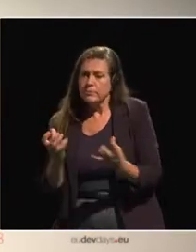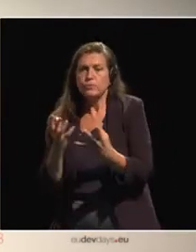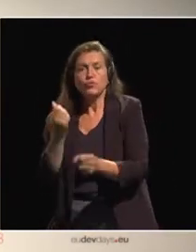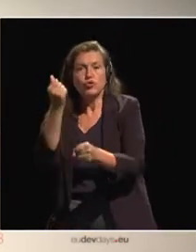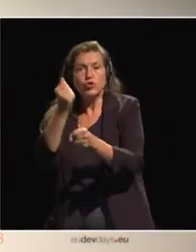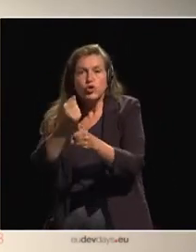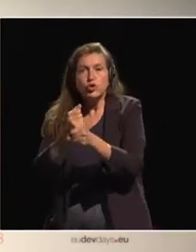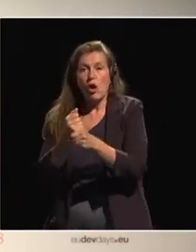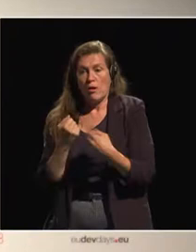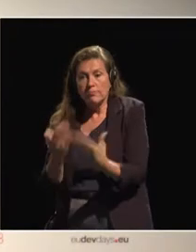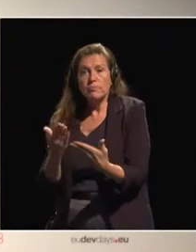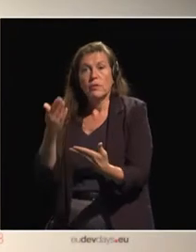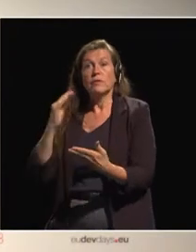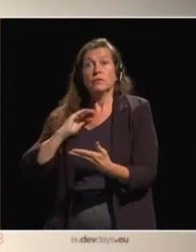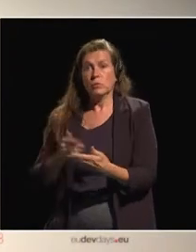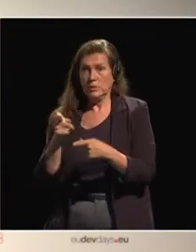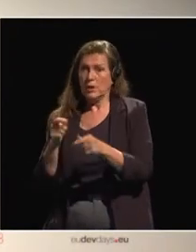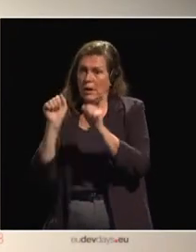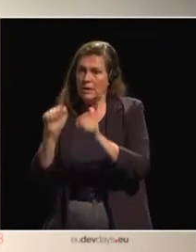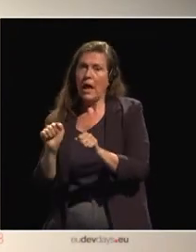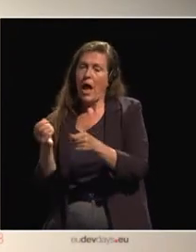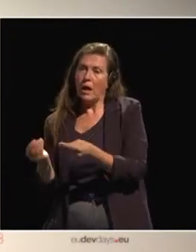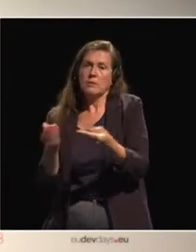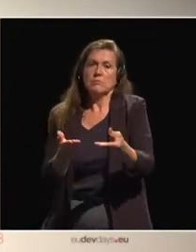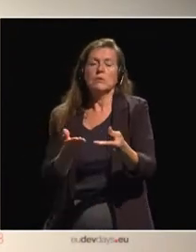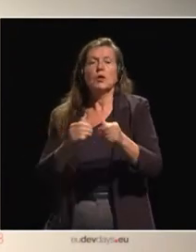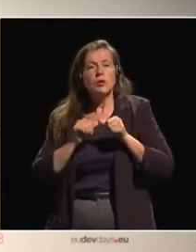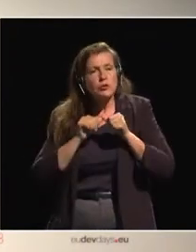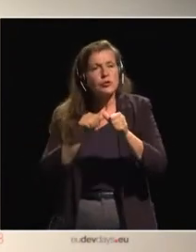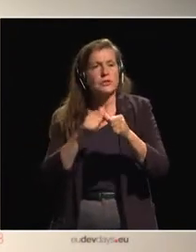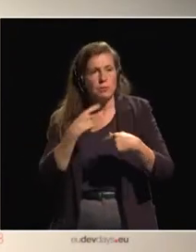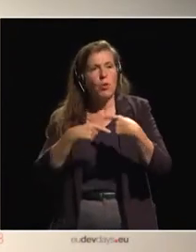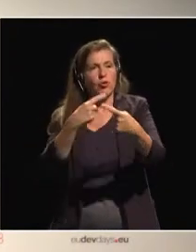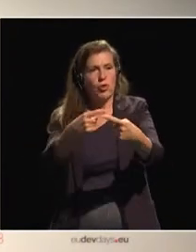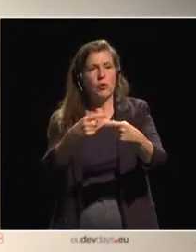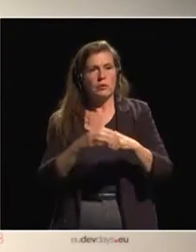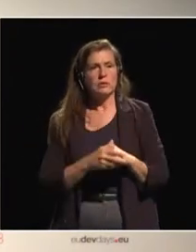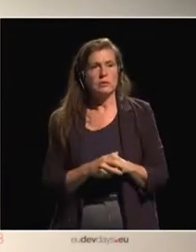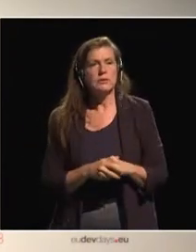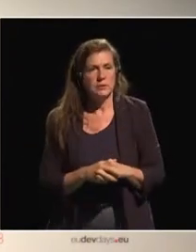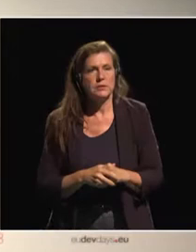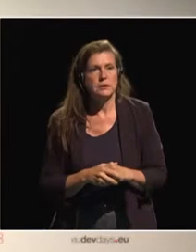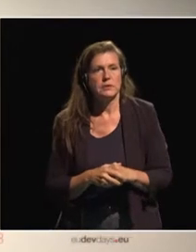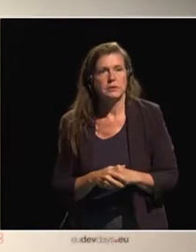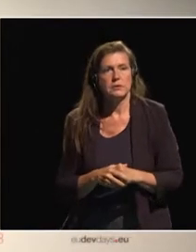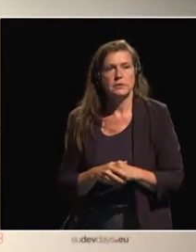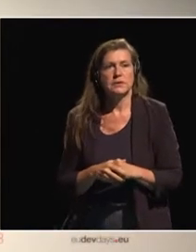in particular, and bring sustainable growth in Africa? Yeah. Thank you, Mila. The